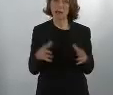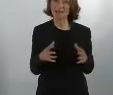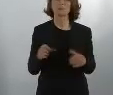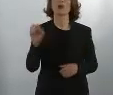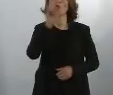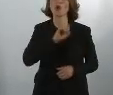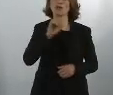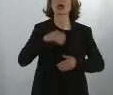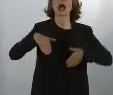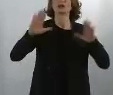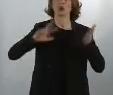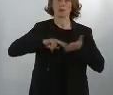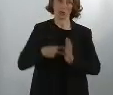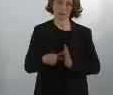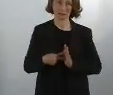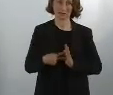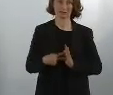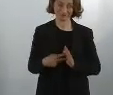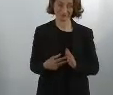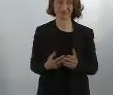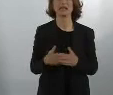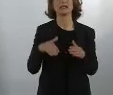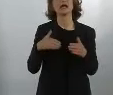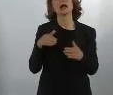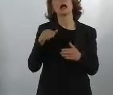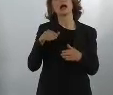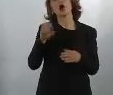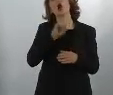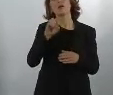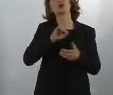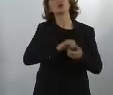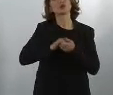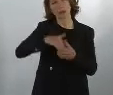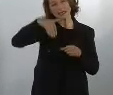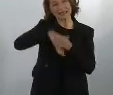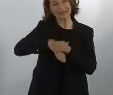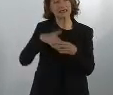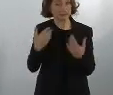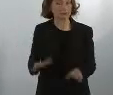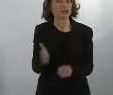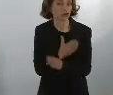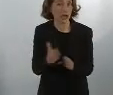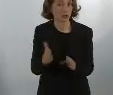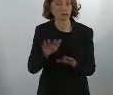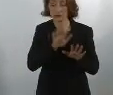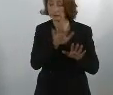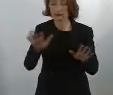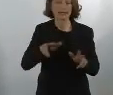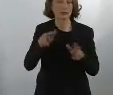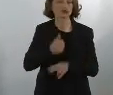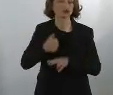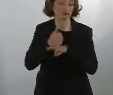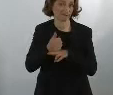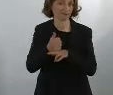We do not have the European, the common European asylum system on the agenda today. There is